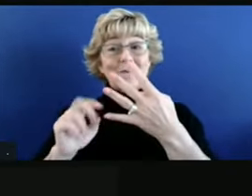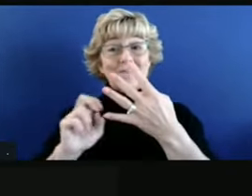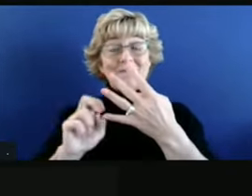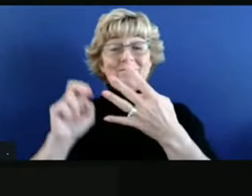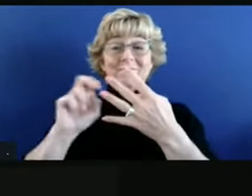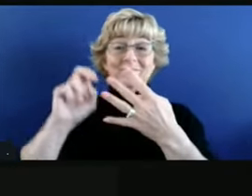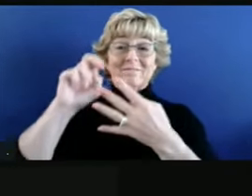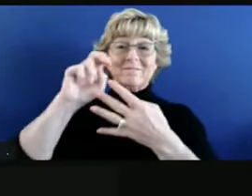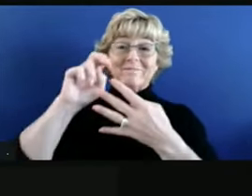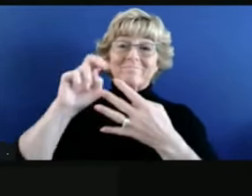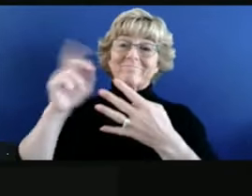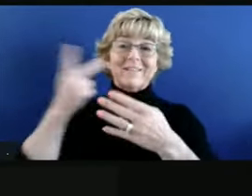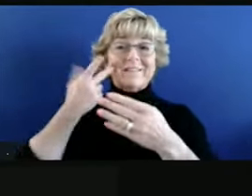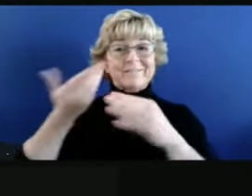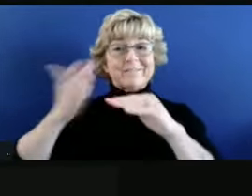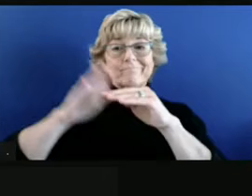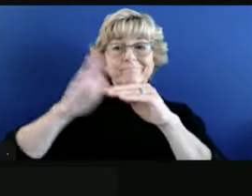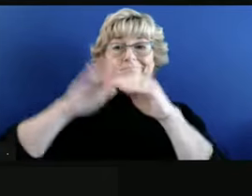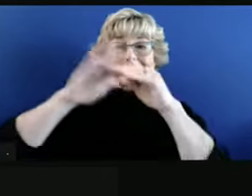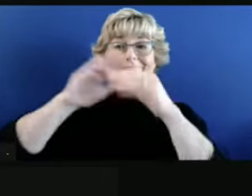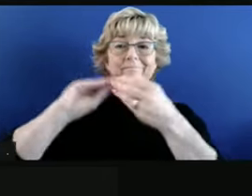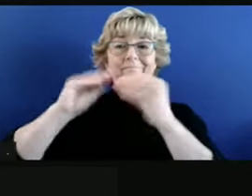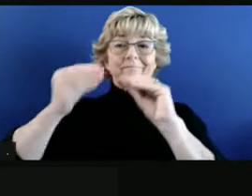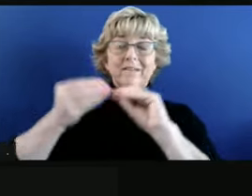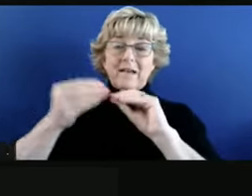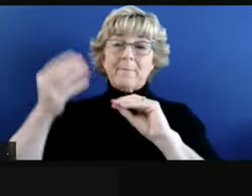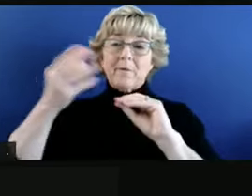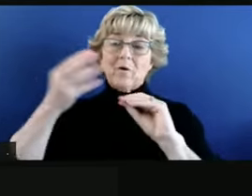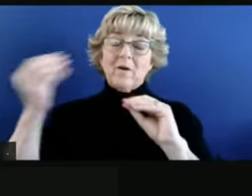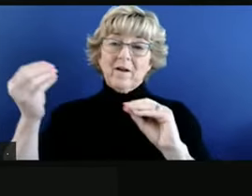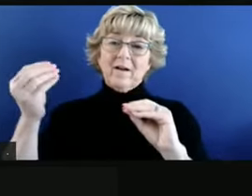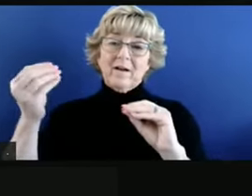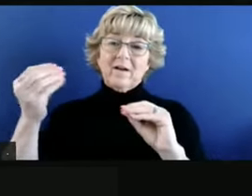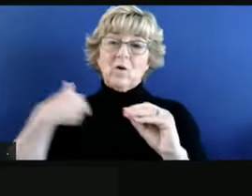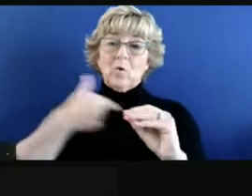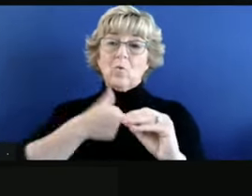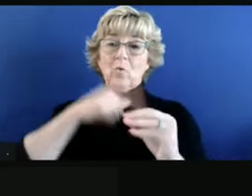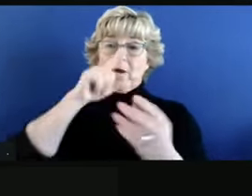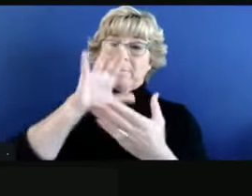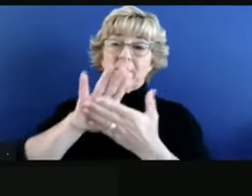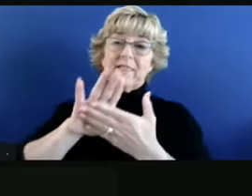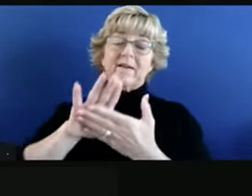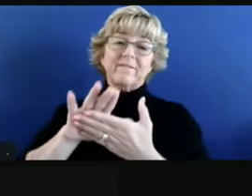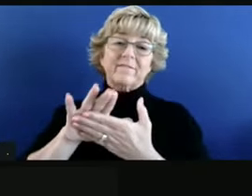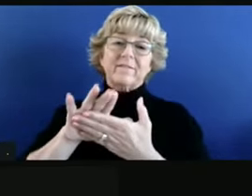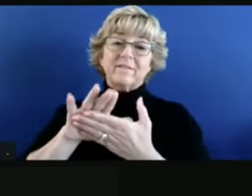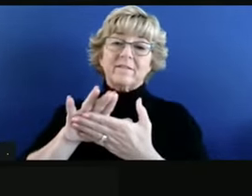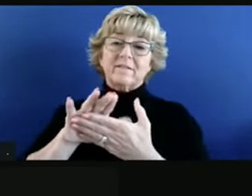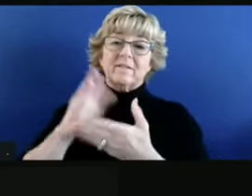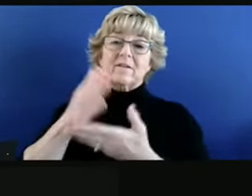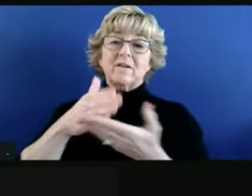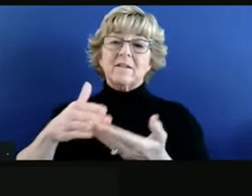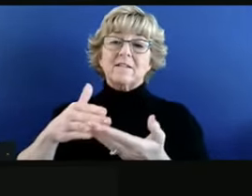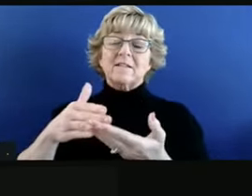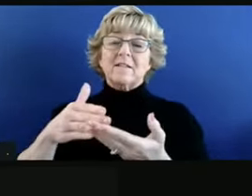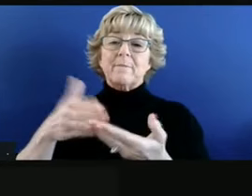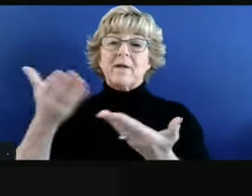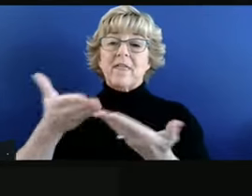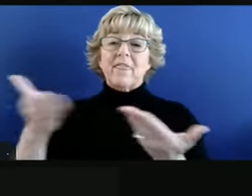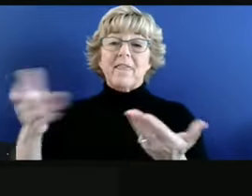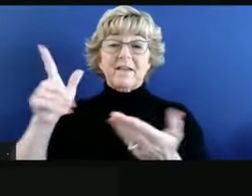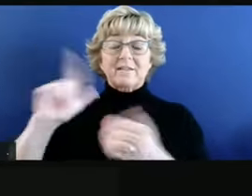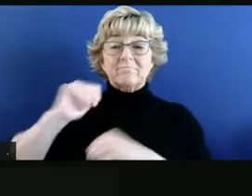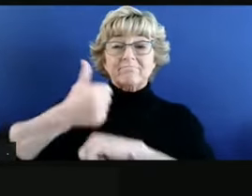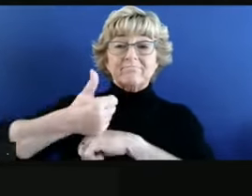significant surge in cases. And we believe that some of the tools that they put in